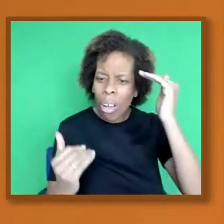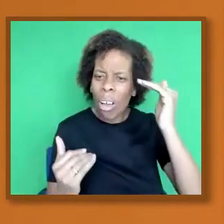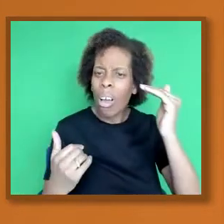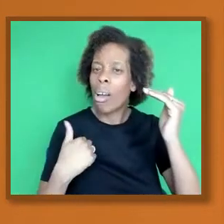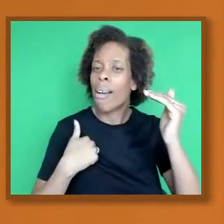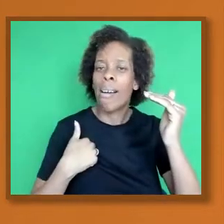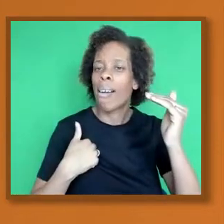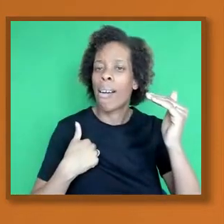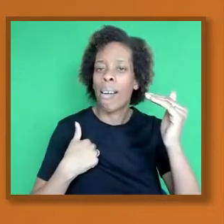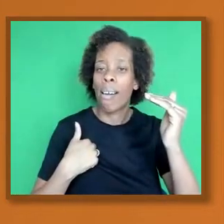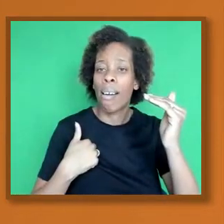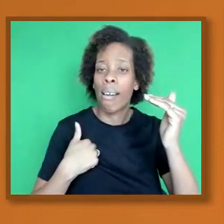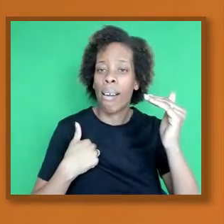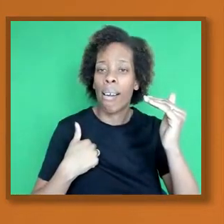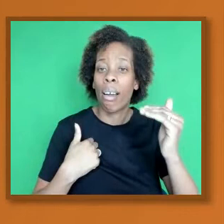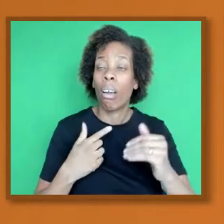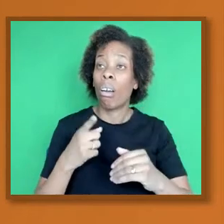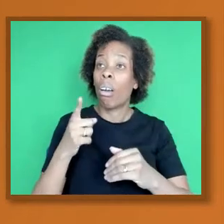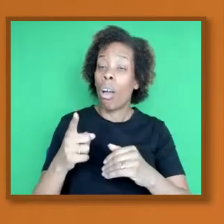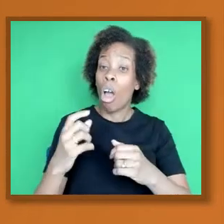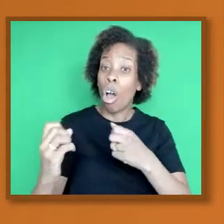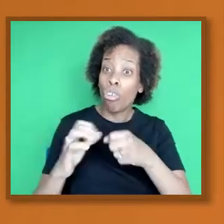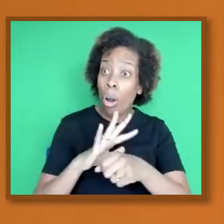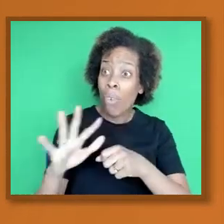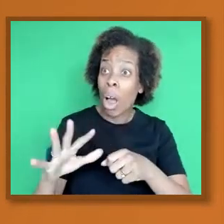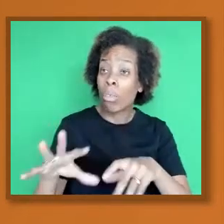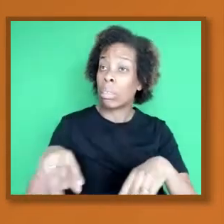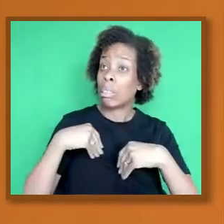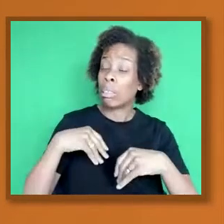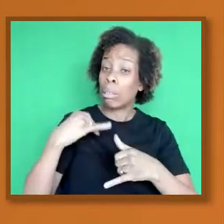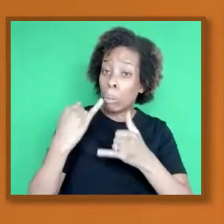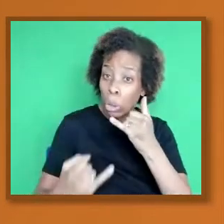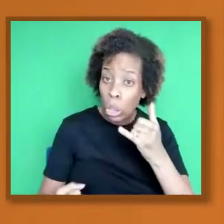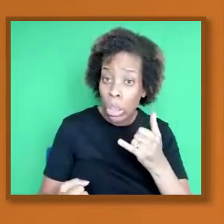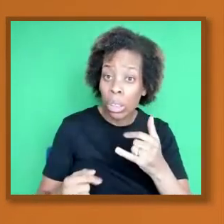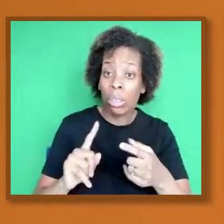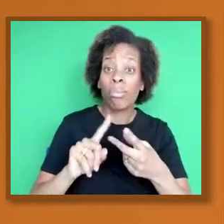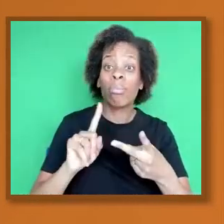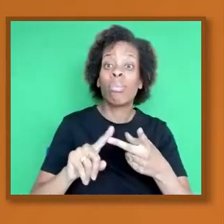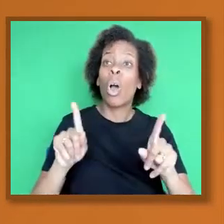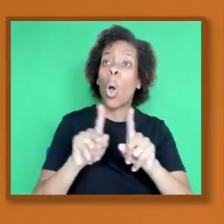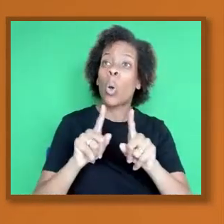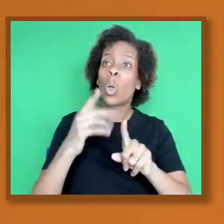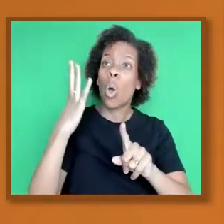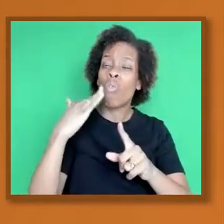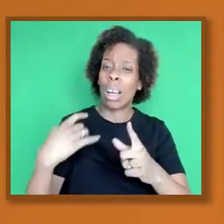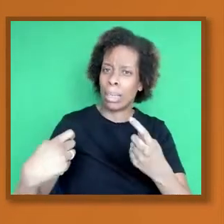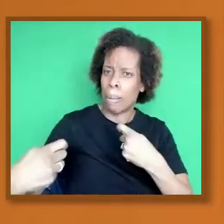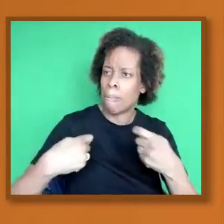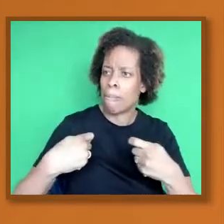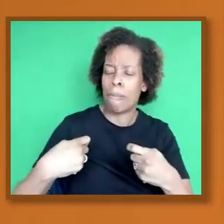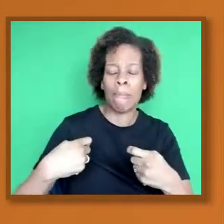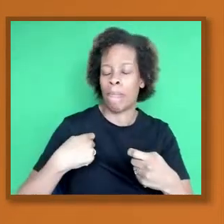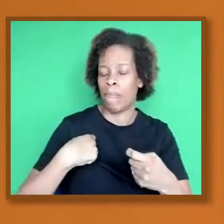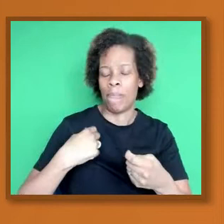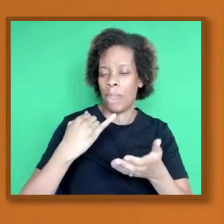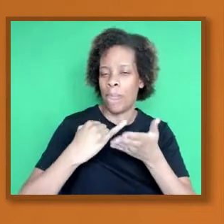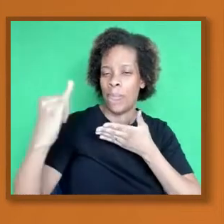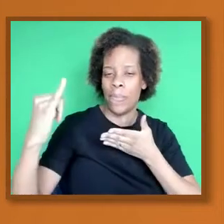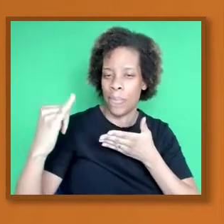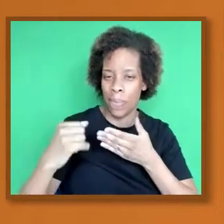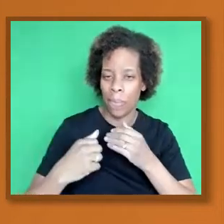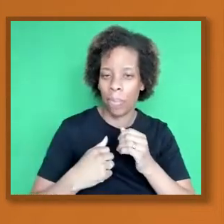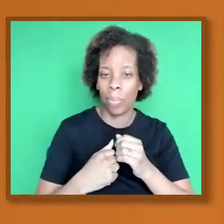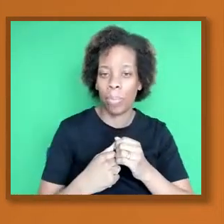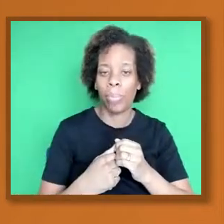and the curse of racism. So, as Martin Luther King was very fond of